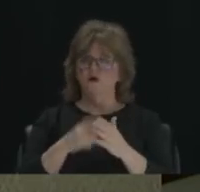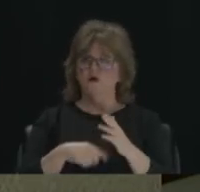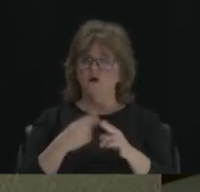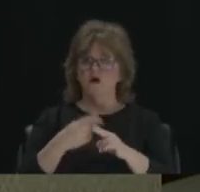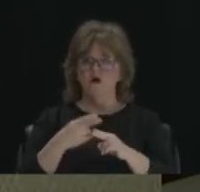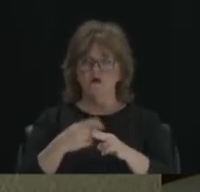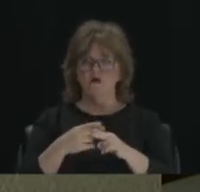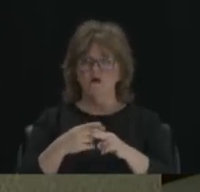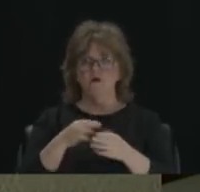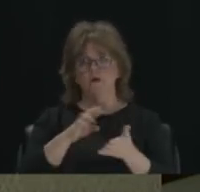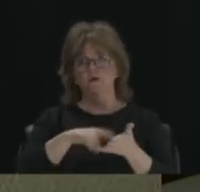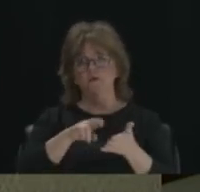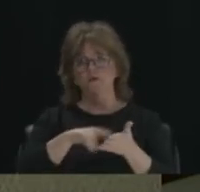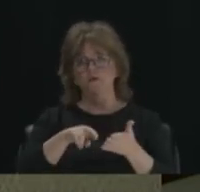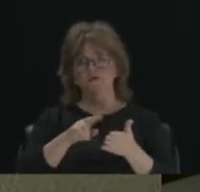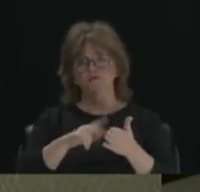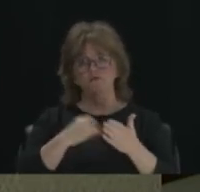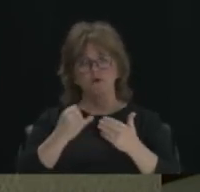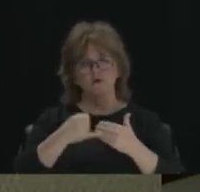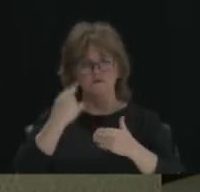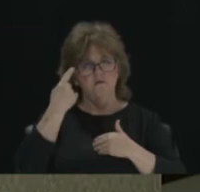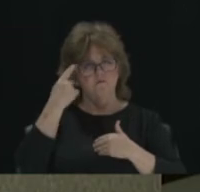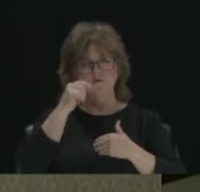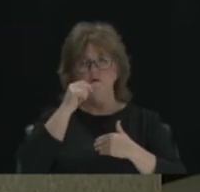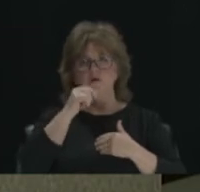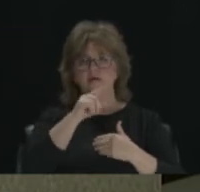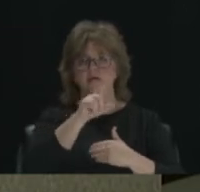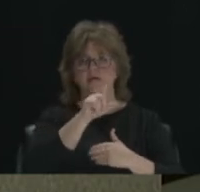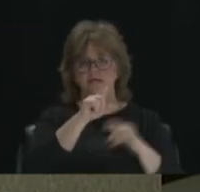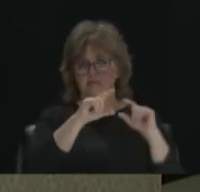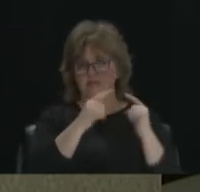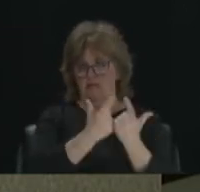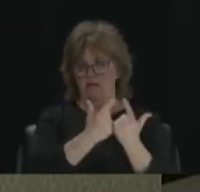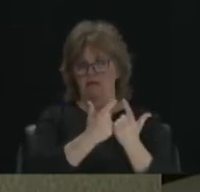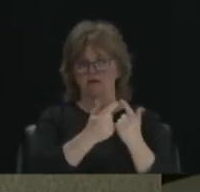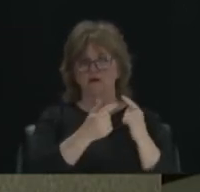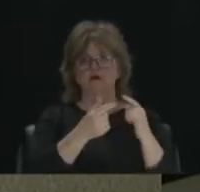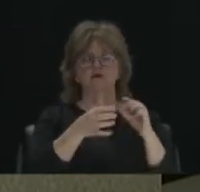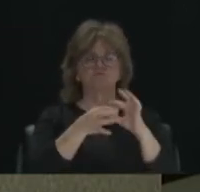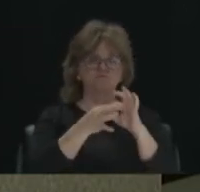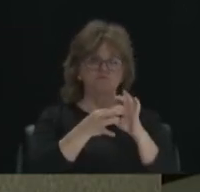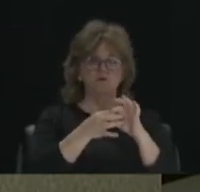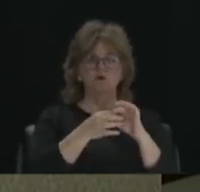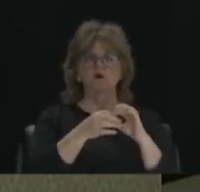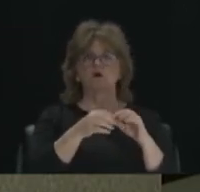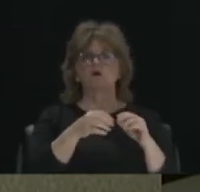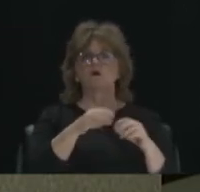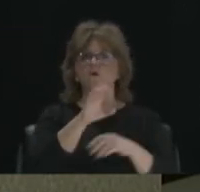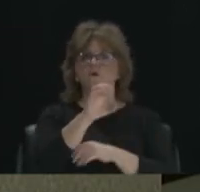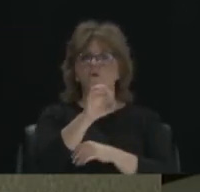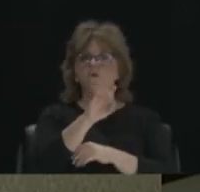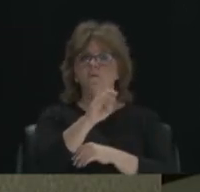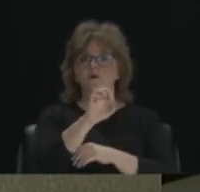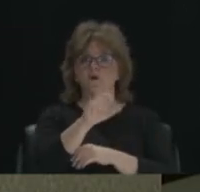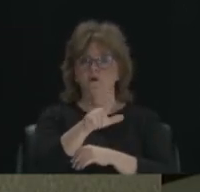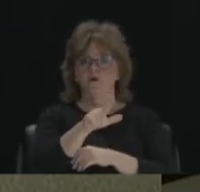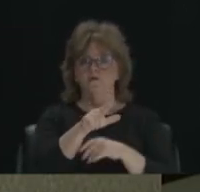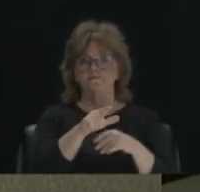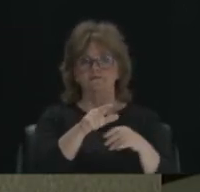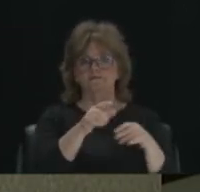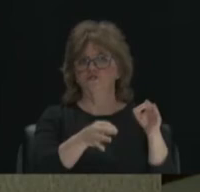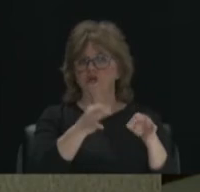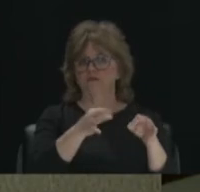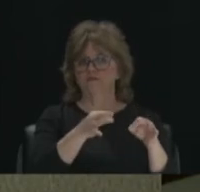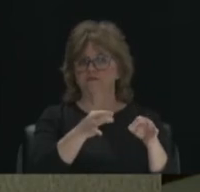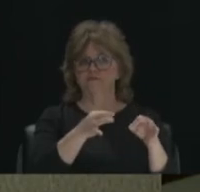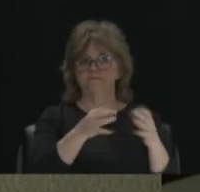research project for the league at the state level related to criminal justice reform and specifically reentry is an area that